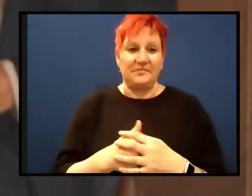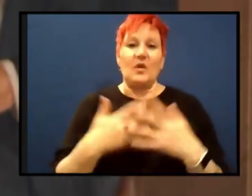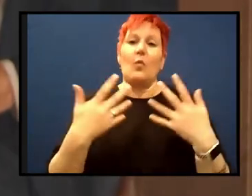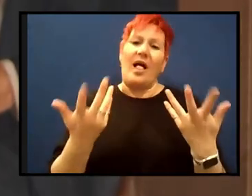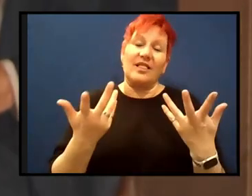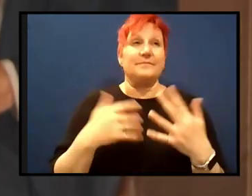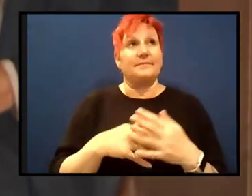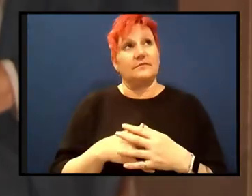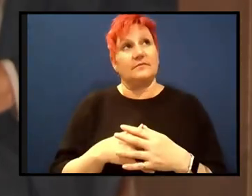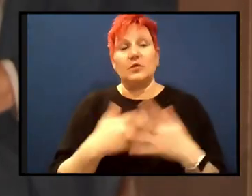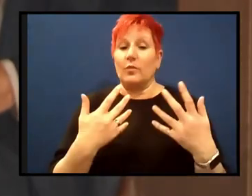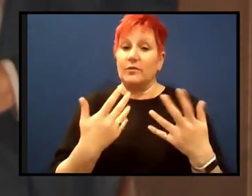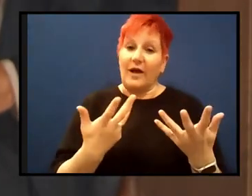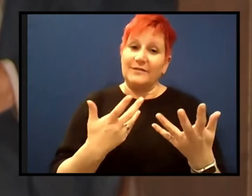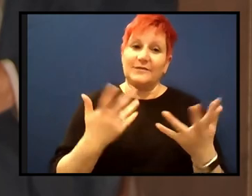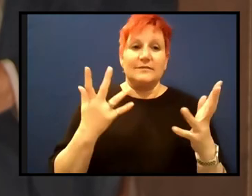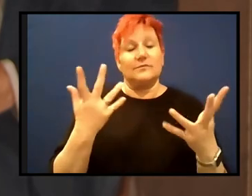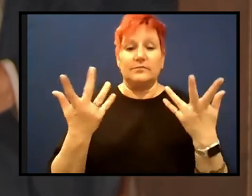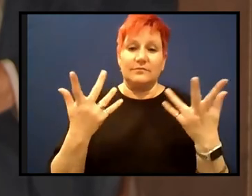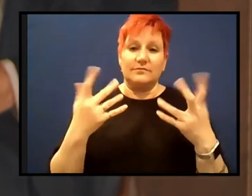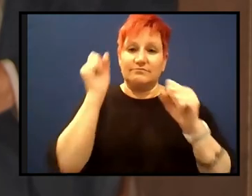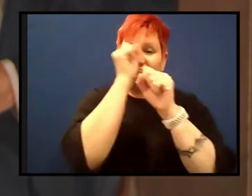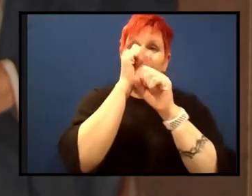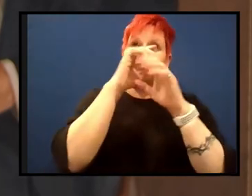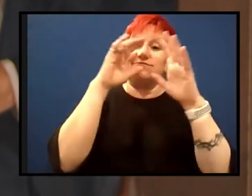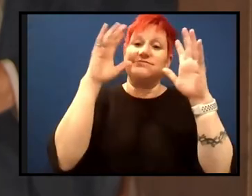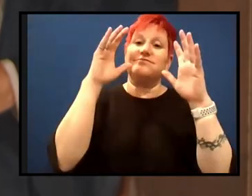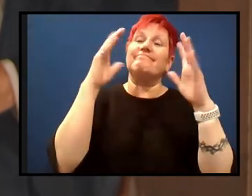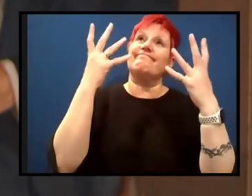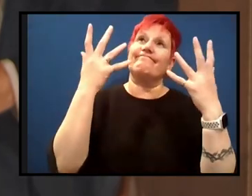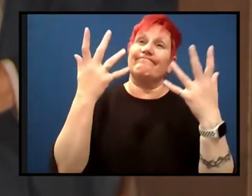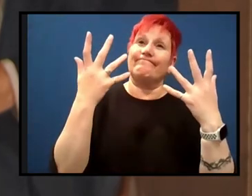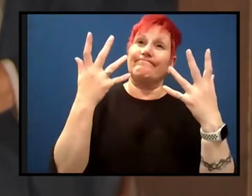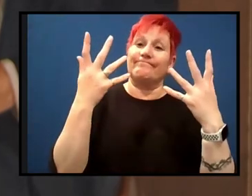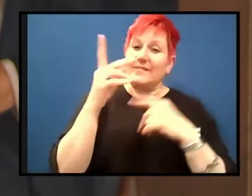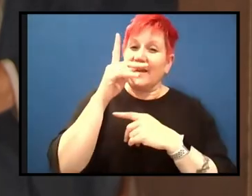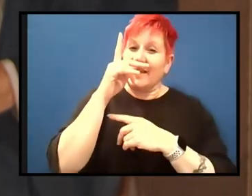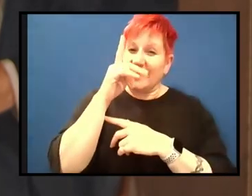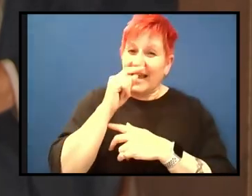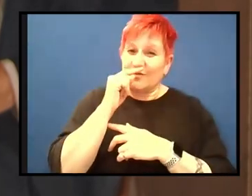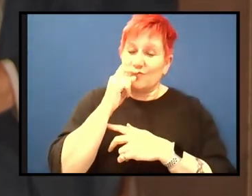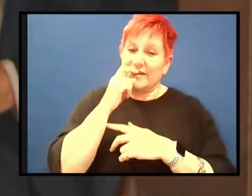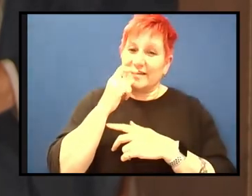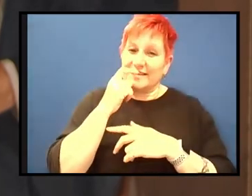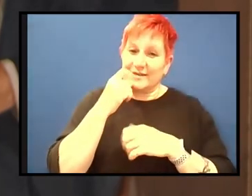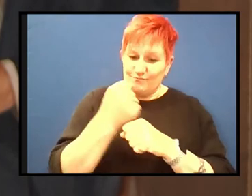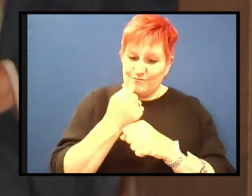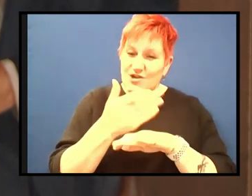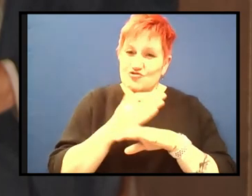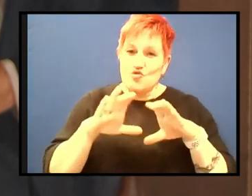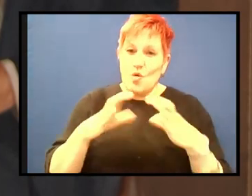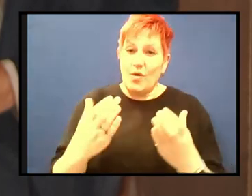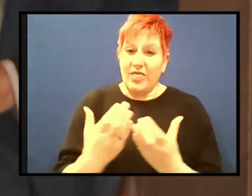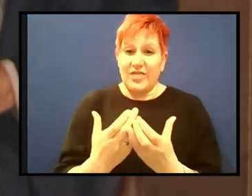well, it's, you know, but imagining whether we could, you know, reinvent the earth in, in the same way